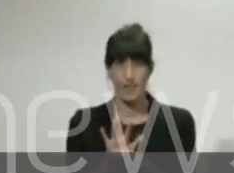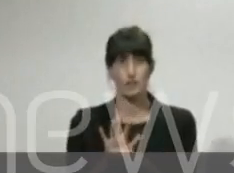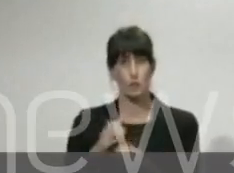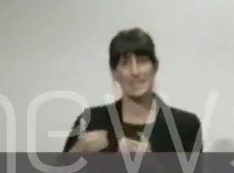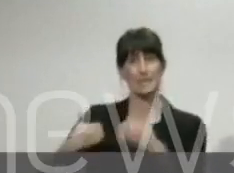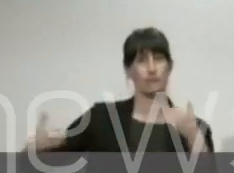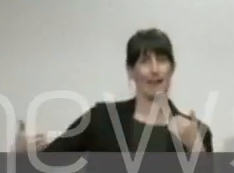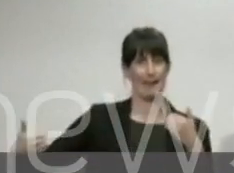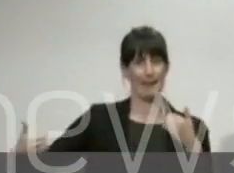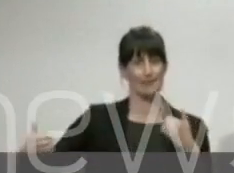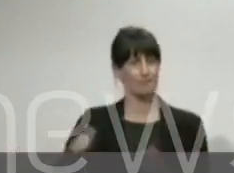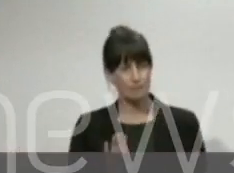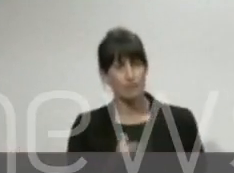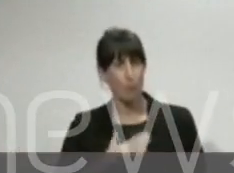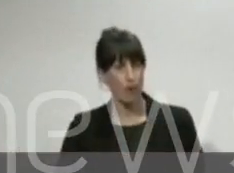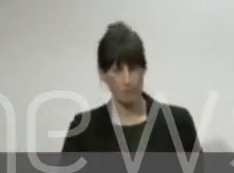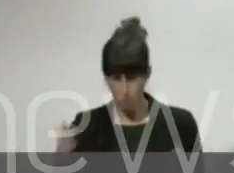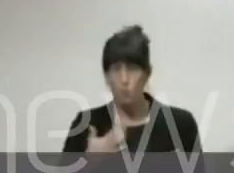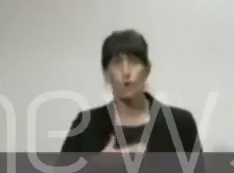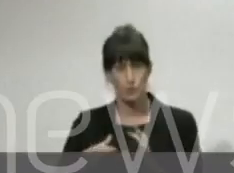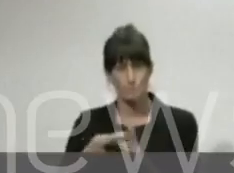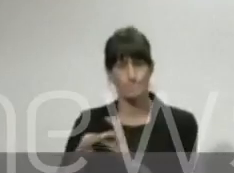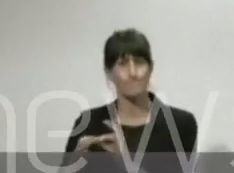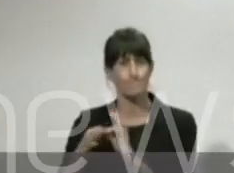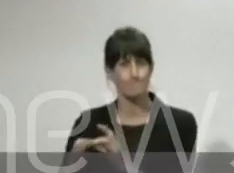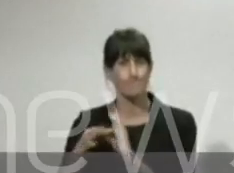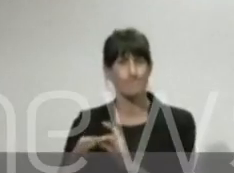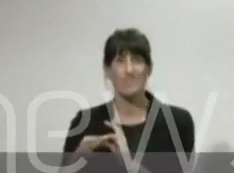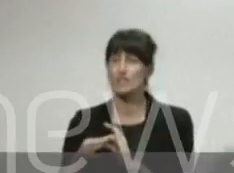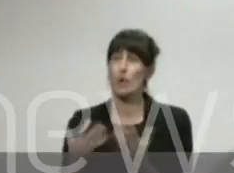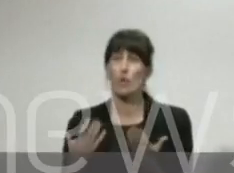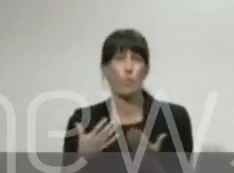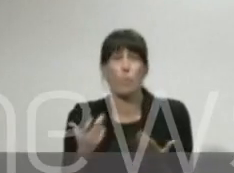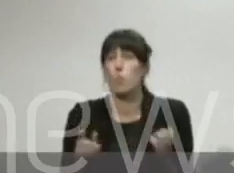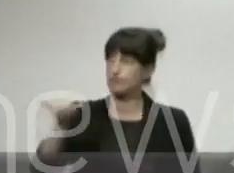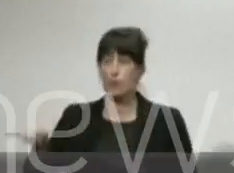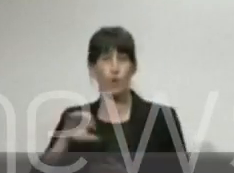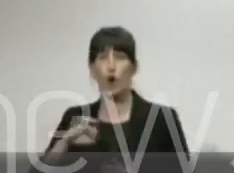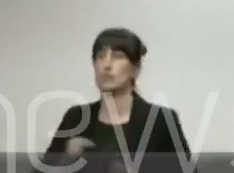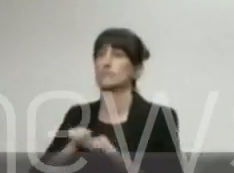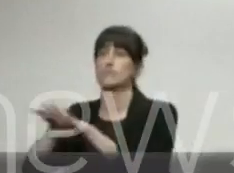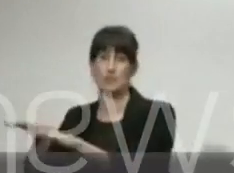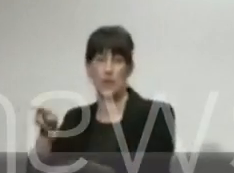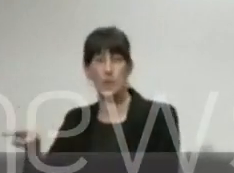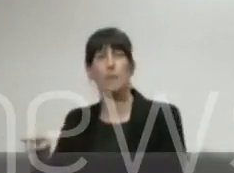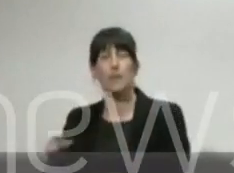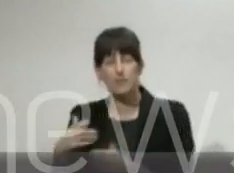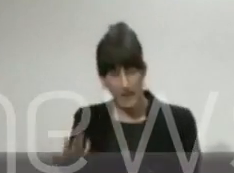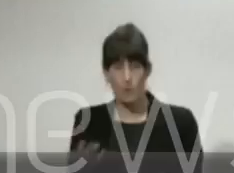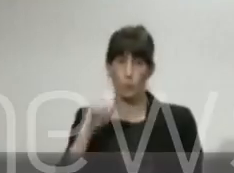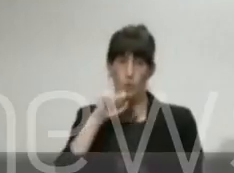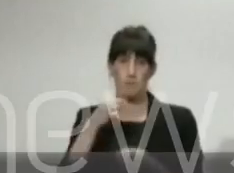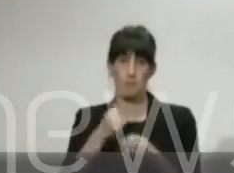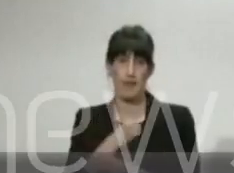So I think regardless of our future path, we'll be looking for ways to do it safely. The whole purpose of us